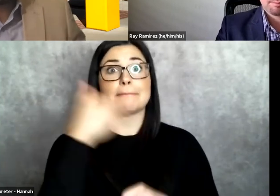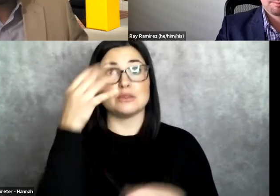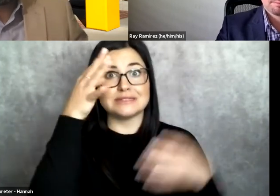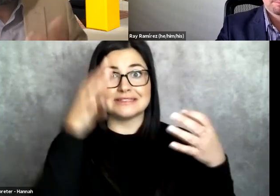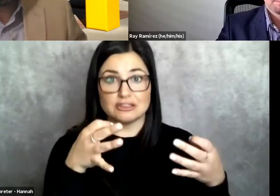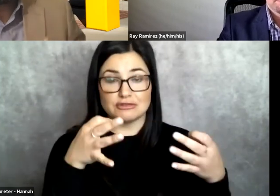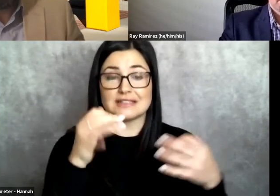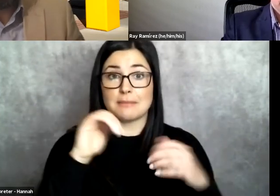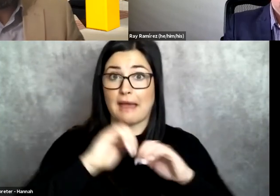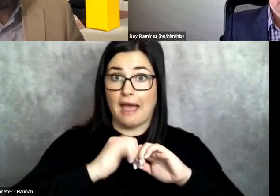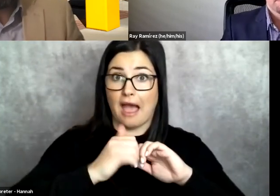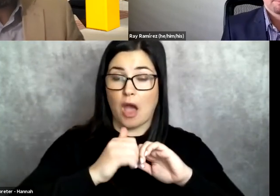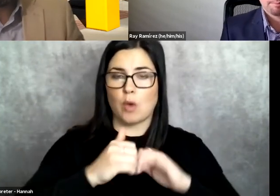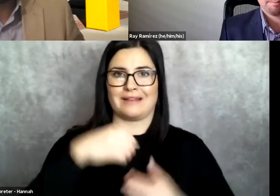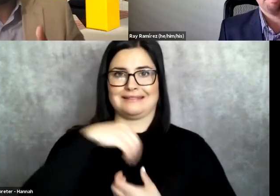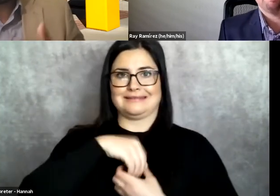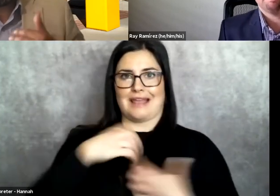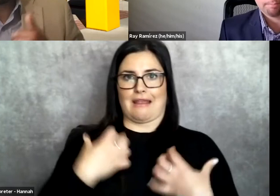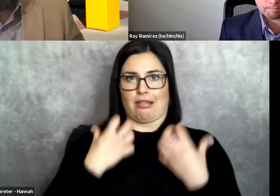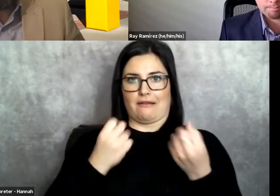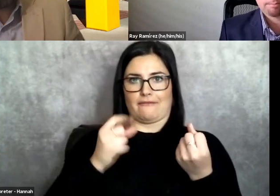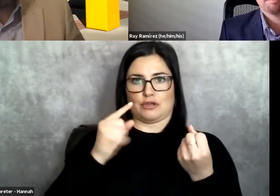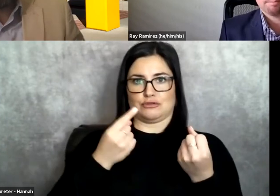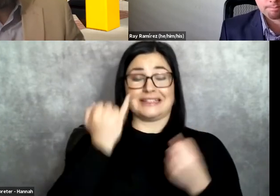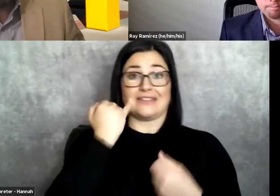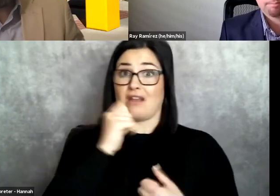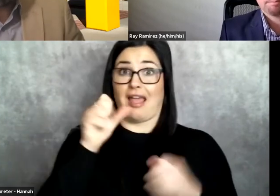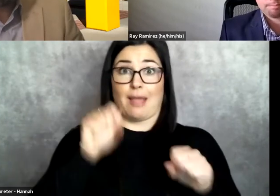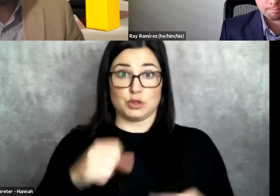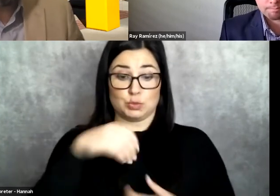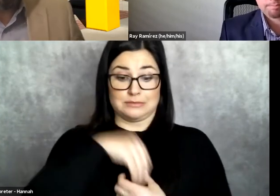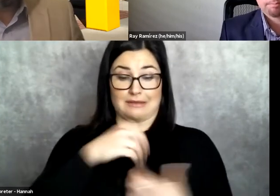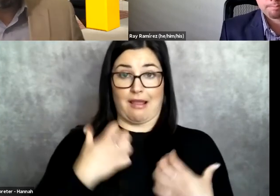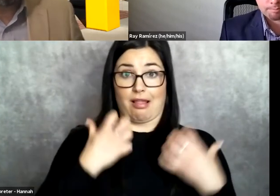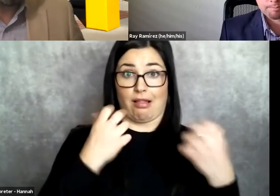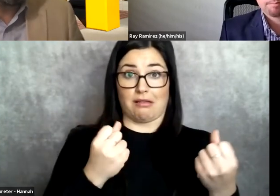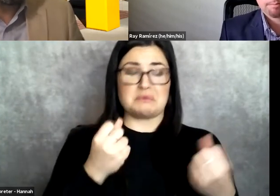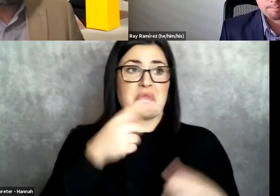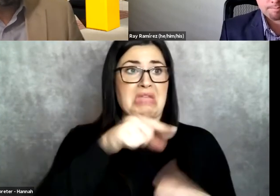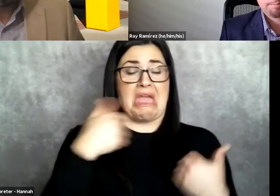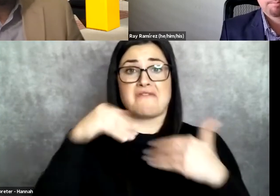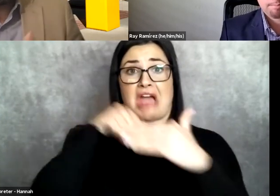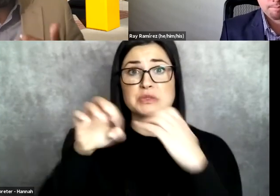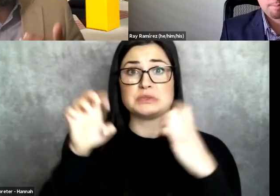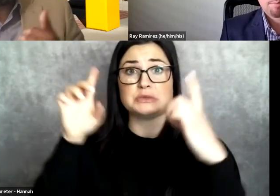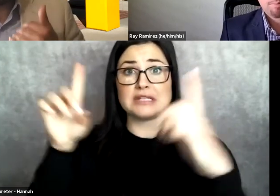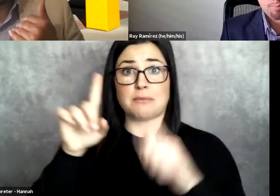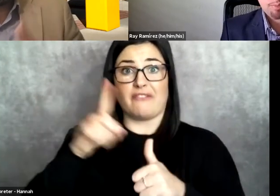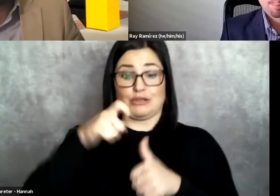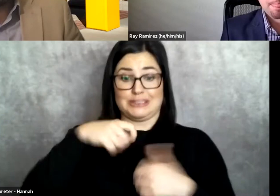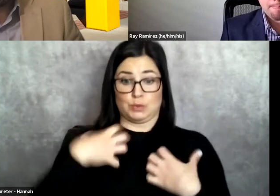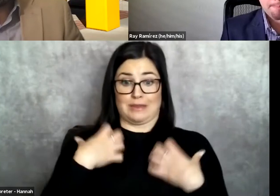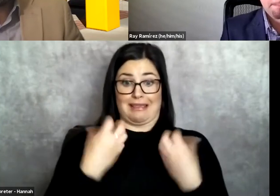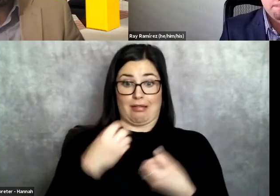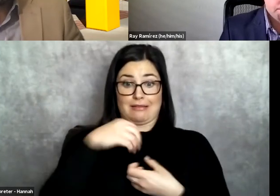that comes through internal healing, right? And if we don't have that, right, you can give somebody access to education and everything, but if you don't give them